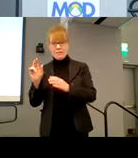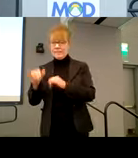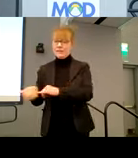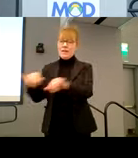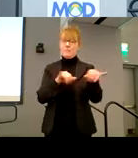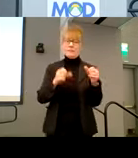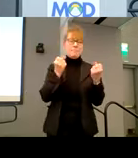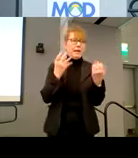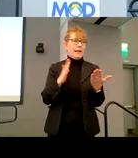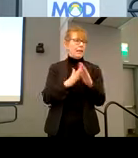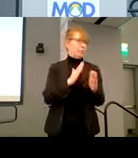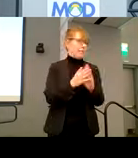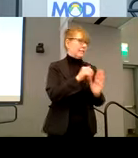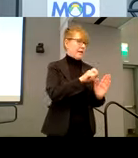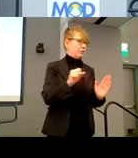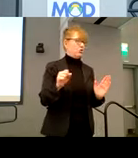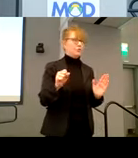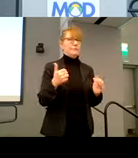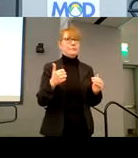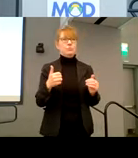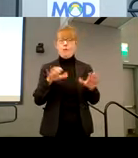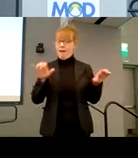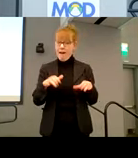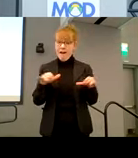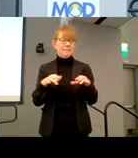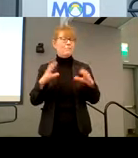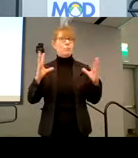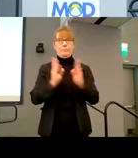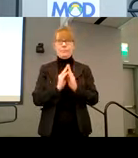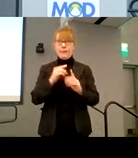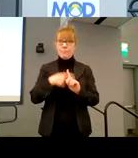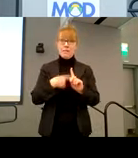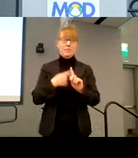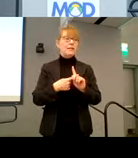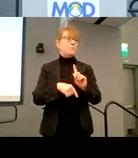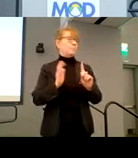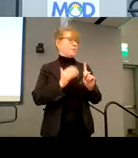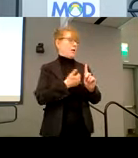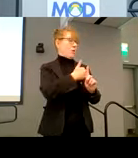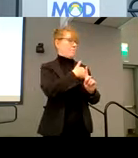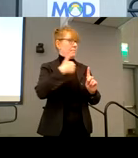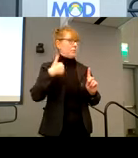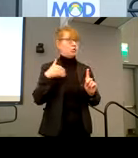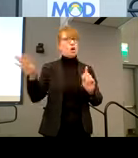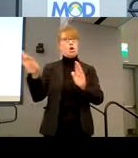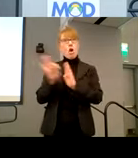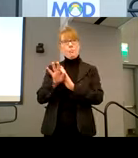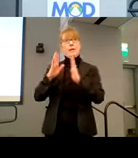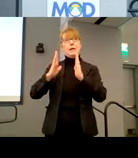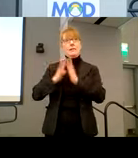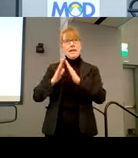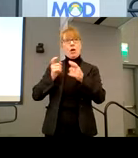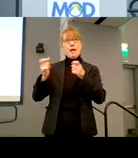in Massachusetts. We're active. We meet monthly. Our members are nominated by the town manager